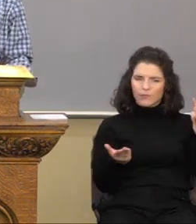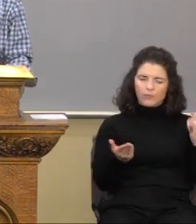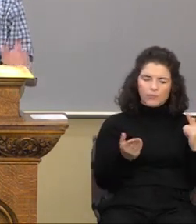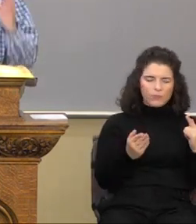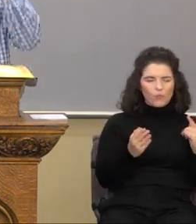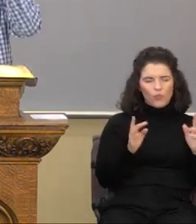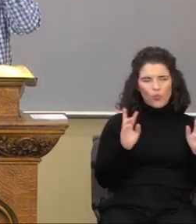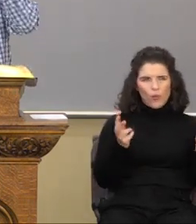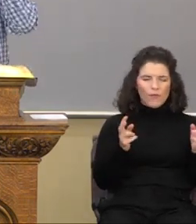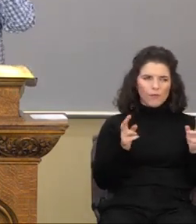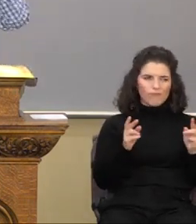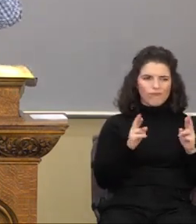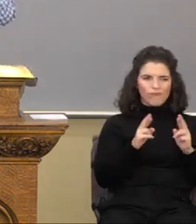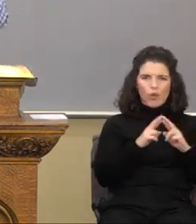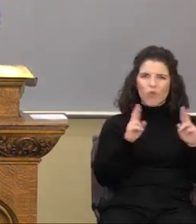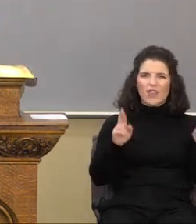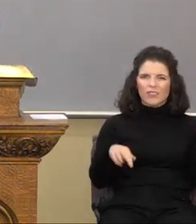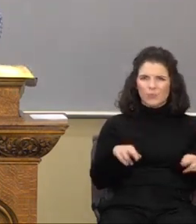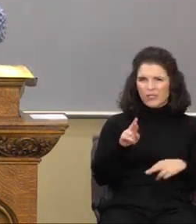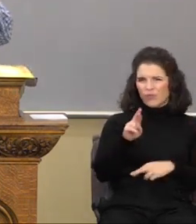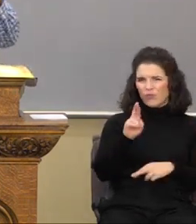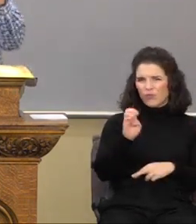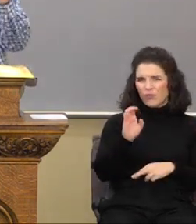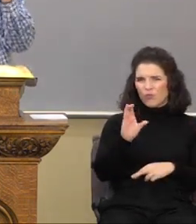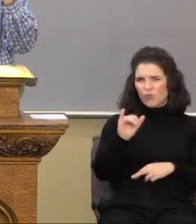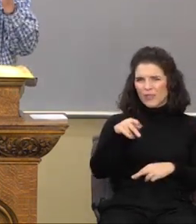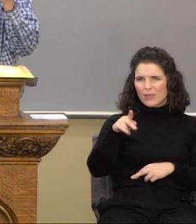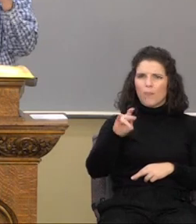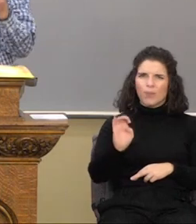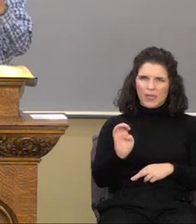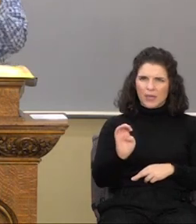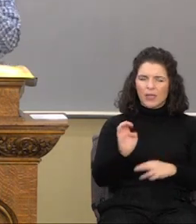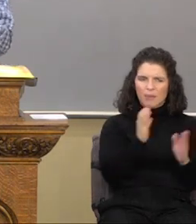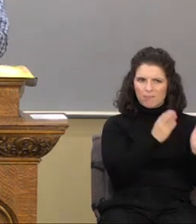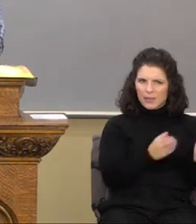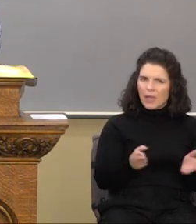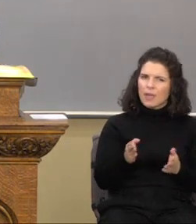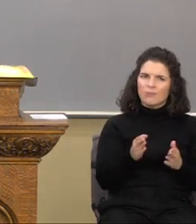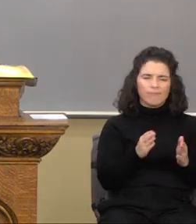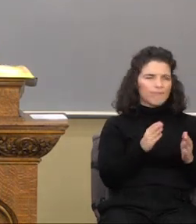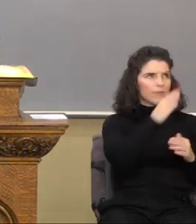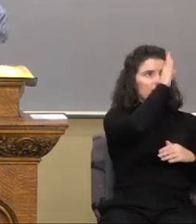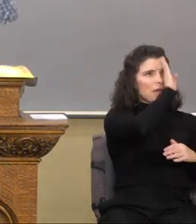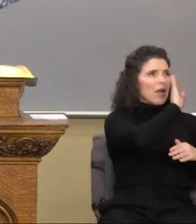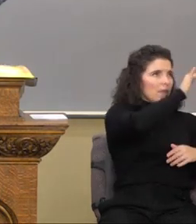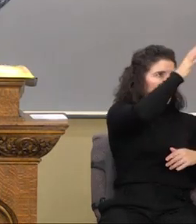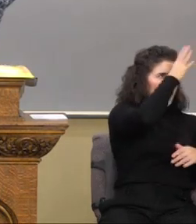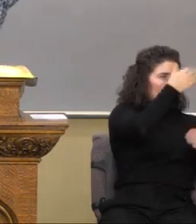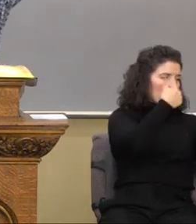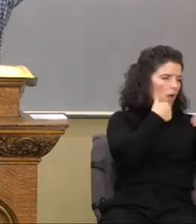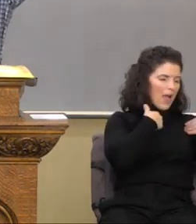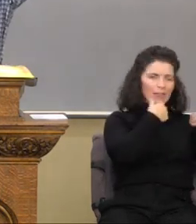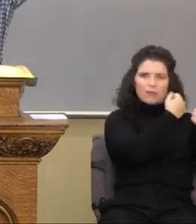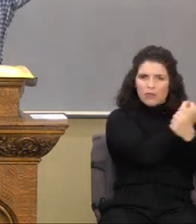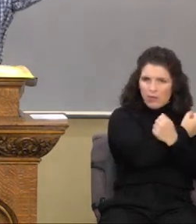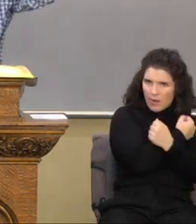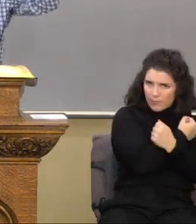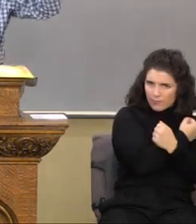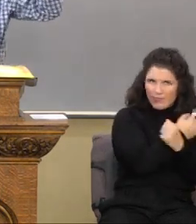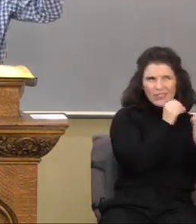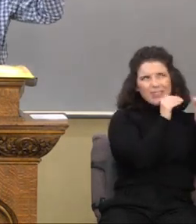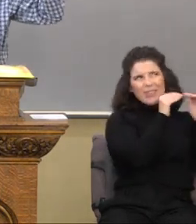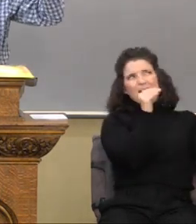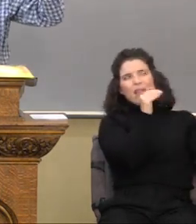the Father. There's a level of love that God the Father possesses that now is